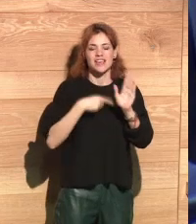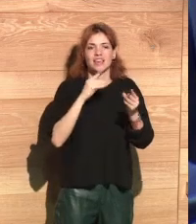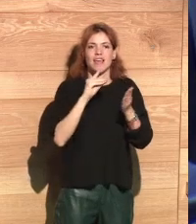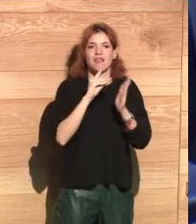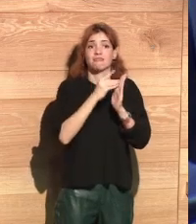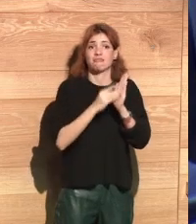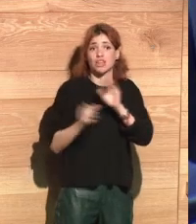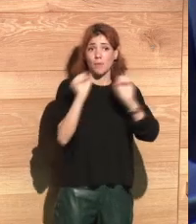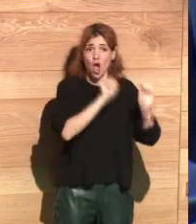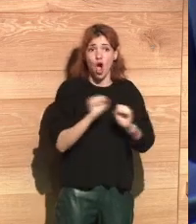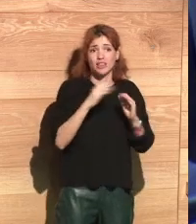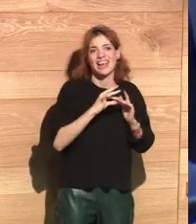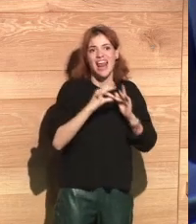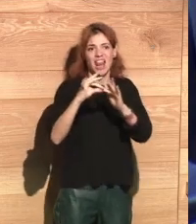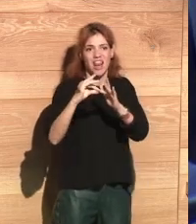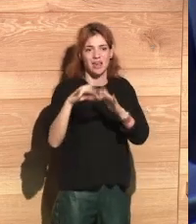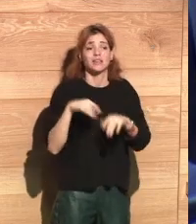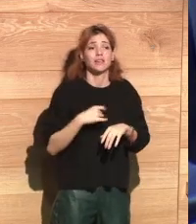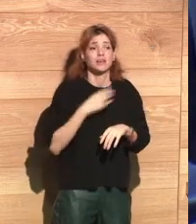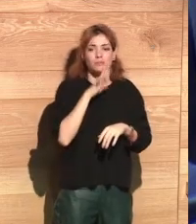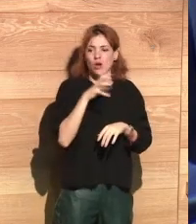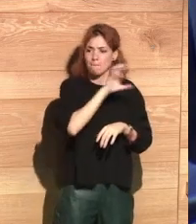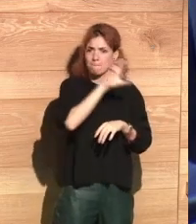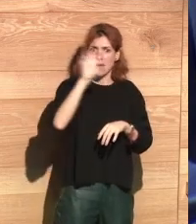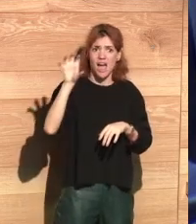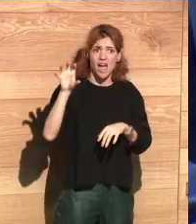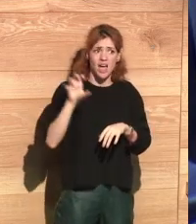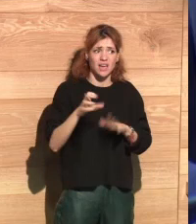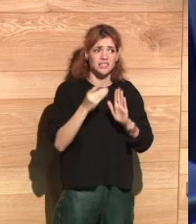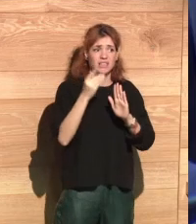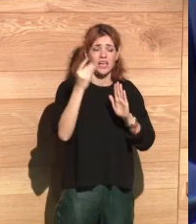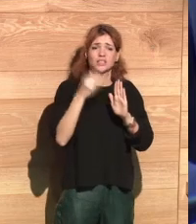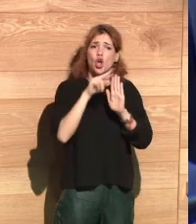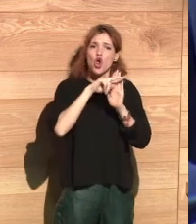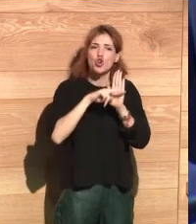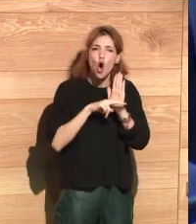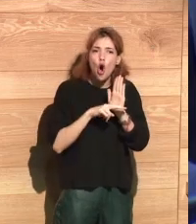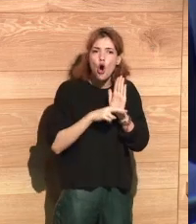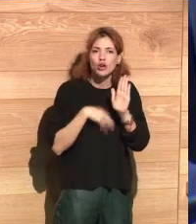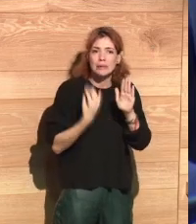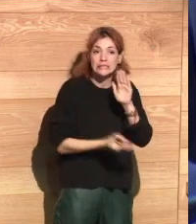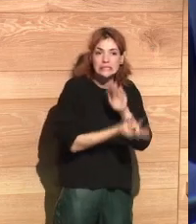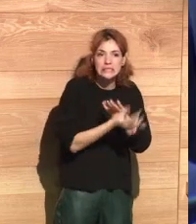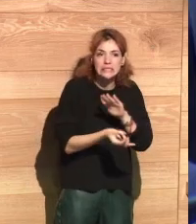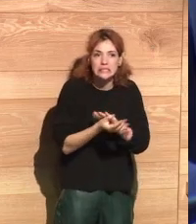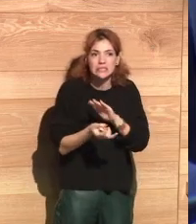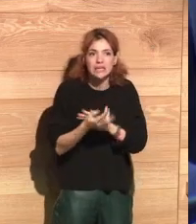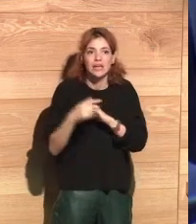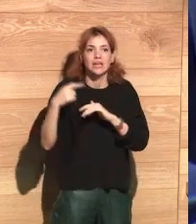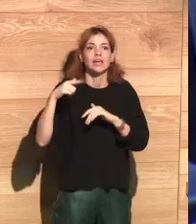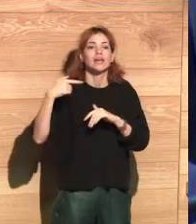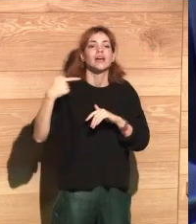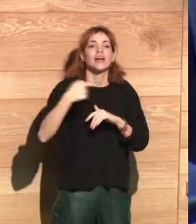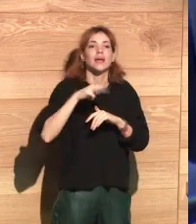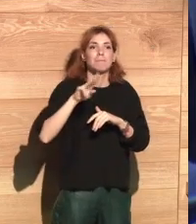guiding the protection of data around the world. And I think this should be key for all the countries who are